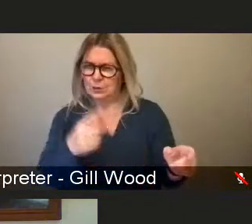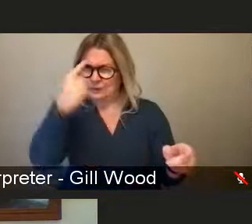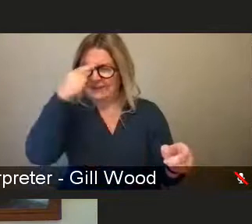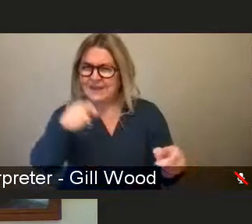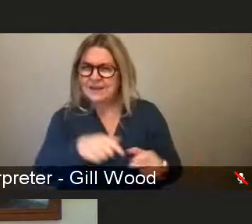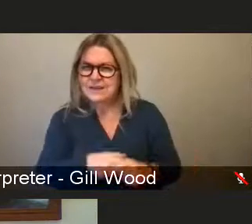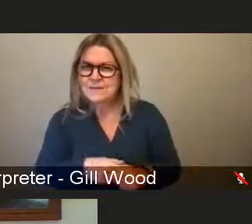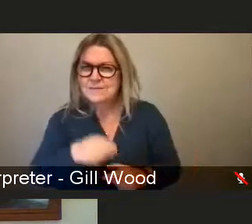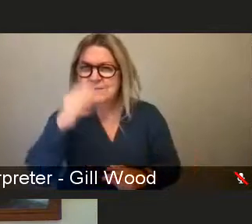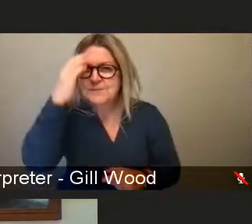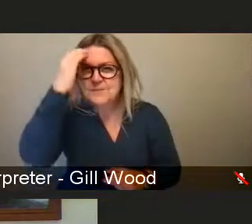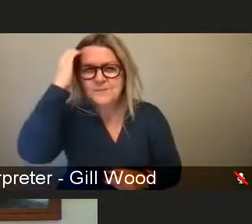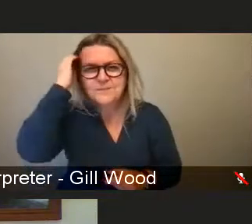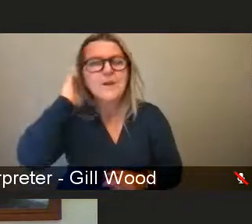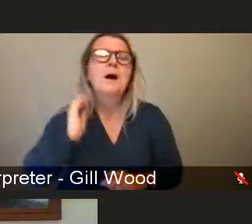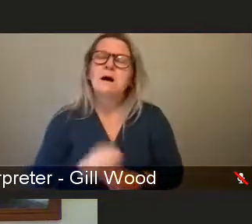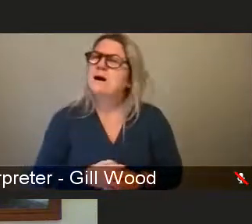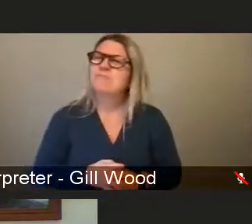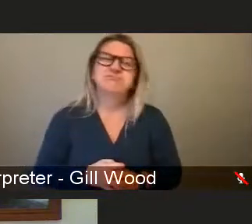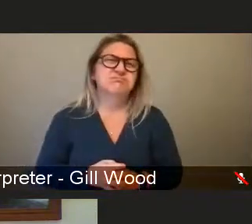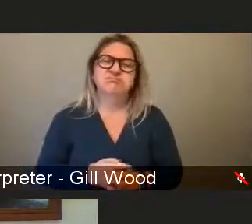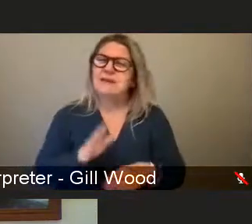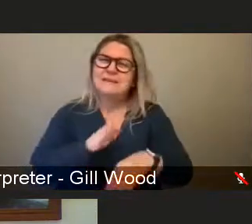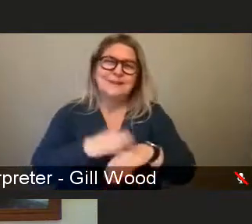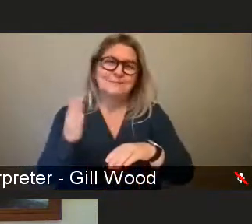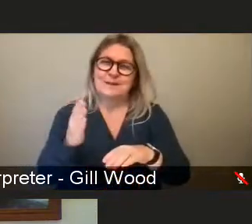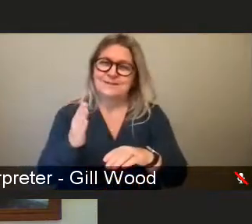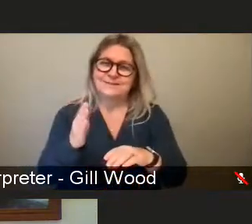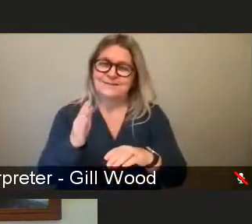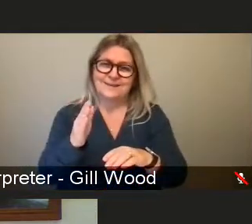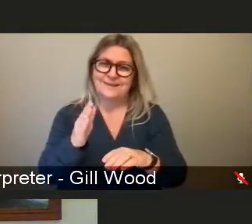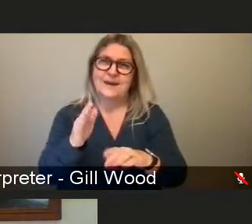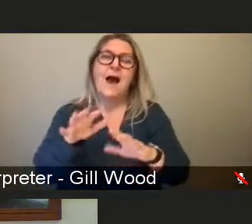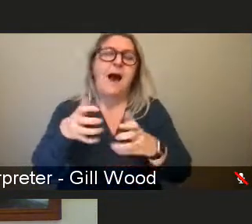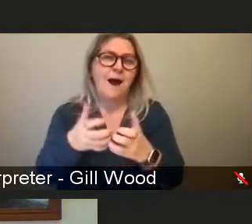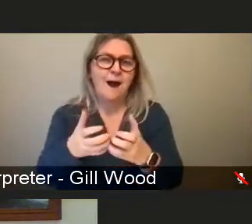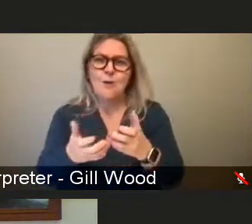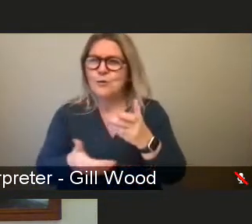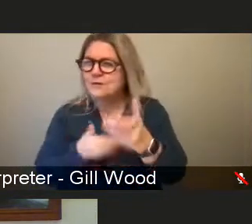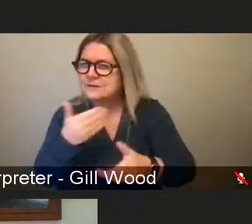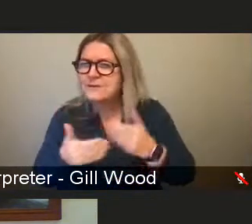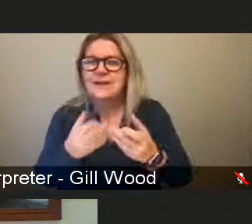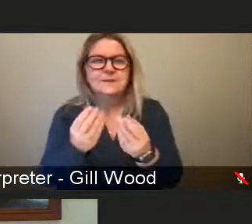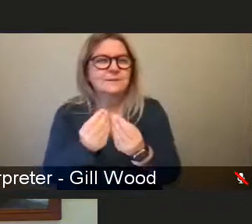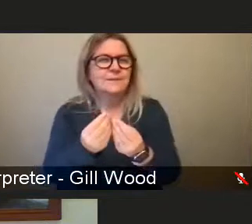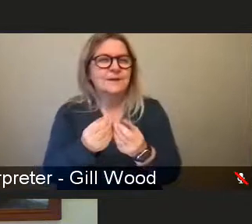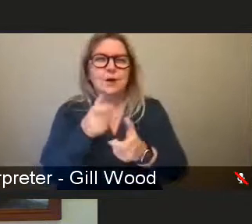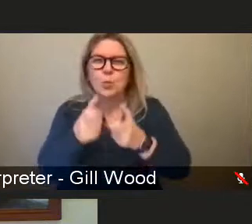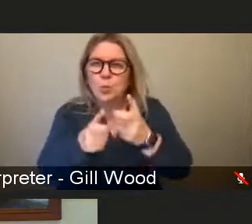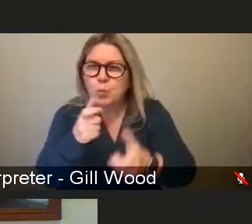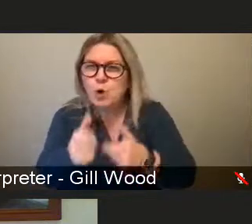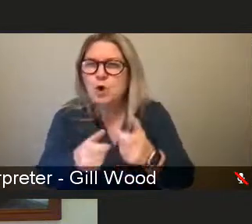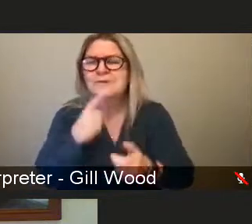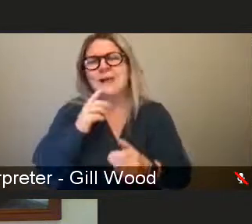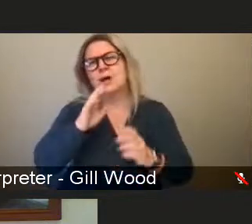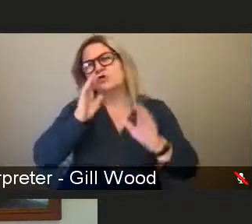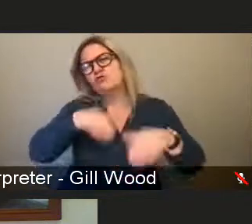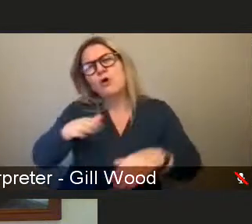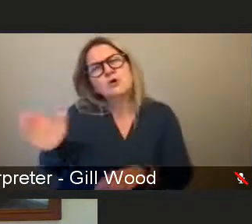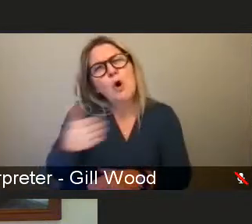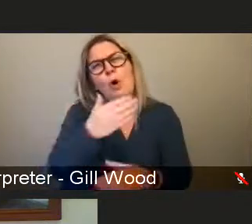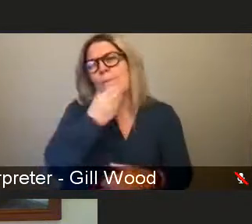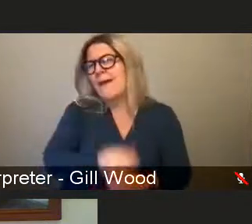a hardening of attitudes no matter which way we word it. There's always the, yeah, that it's not all men and these kind of comments.